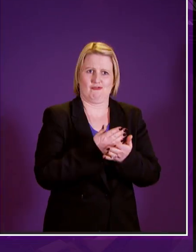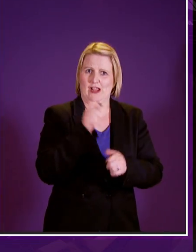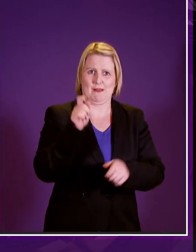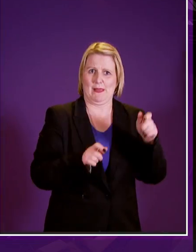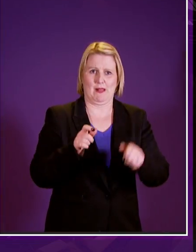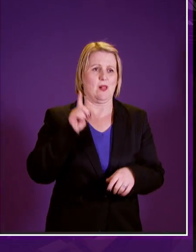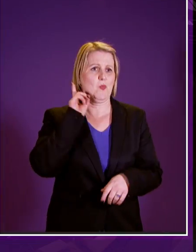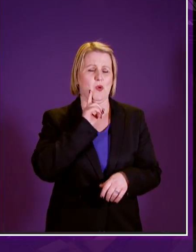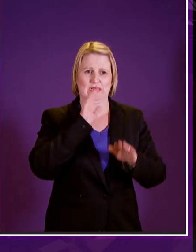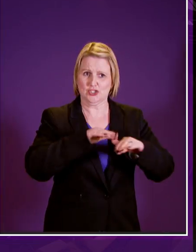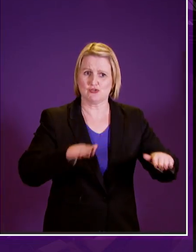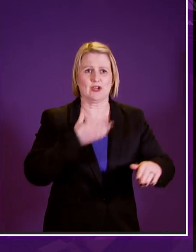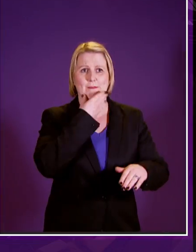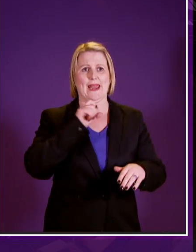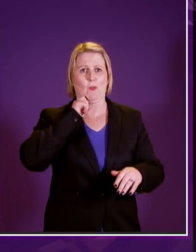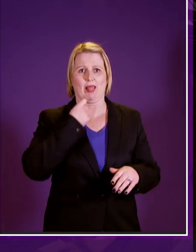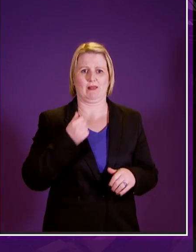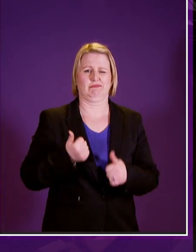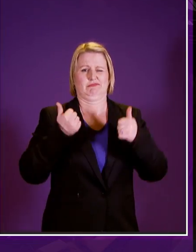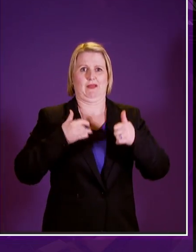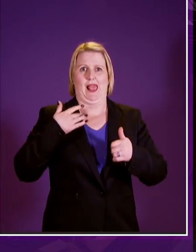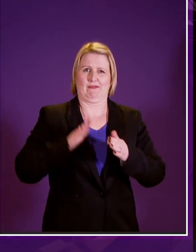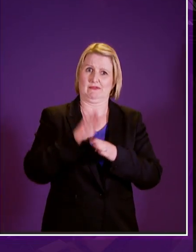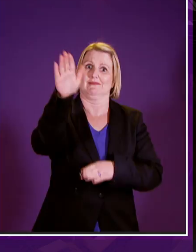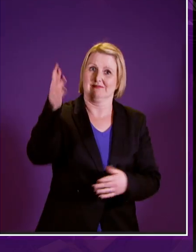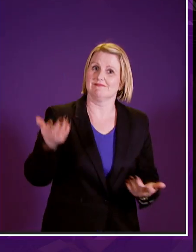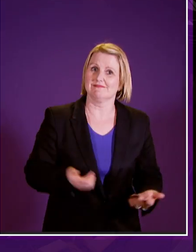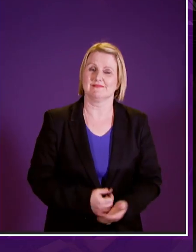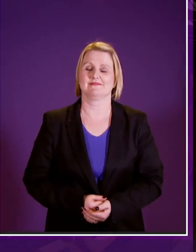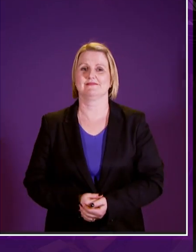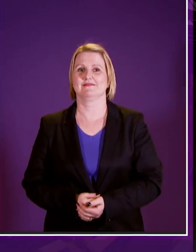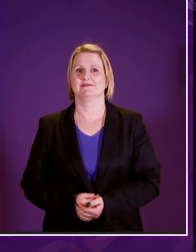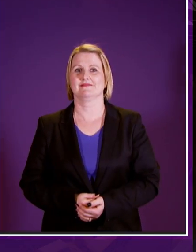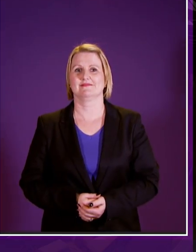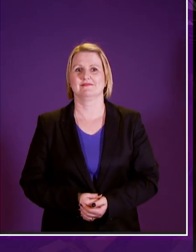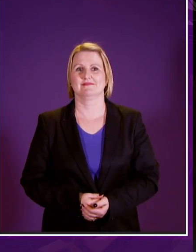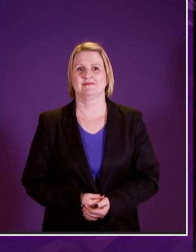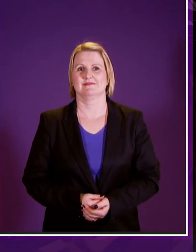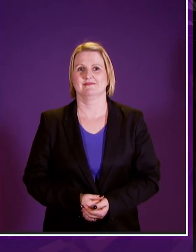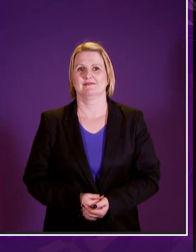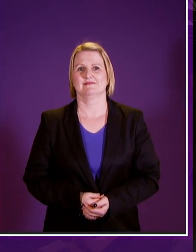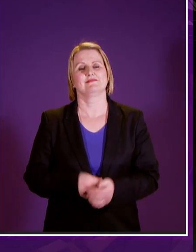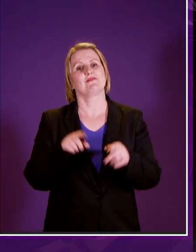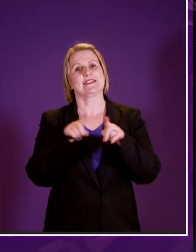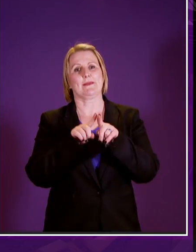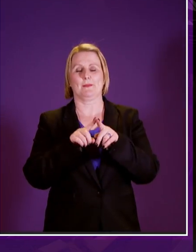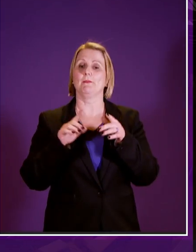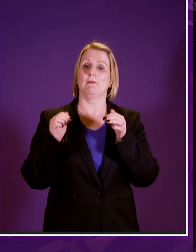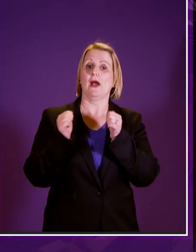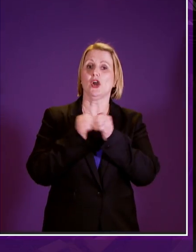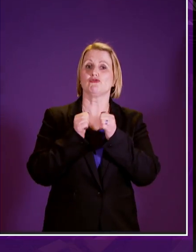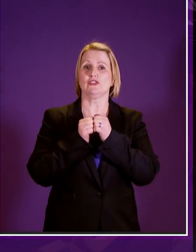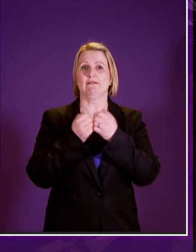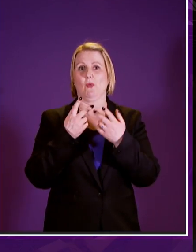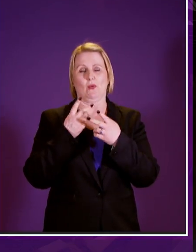will ultimately benefit similarly the agreement to afford carers protection from the